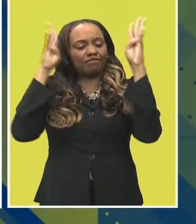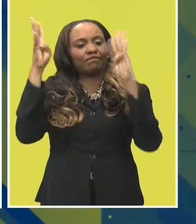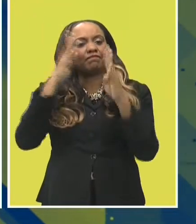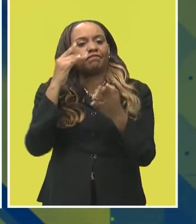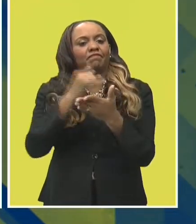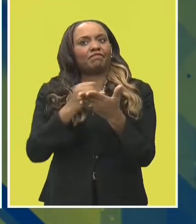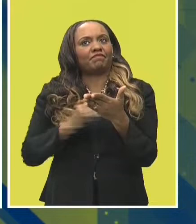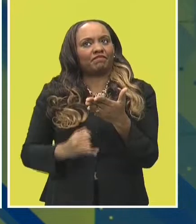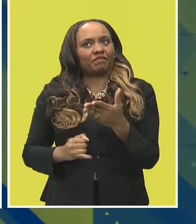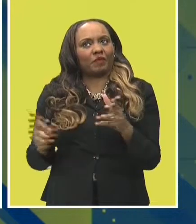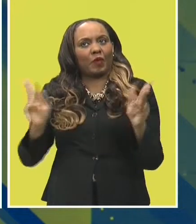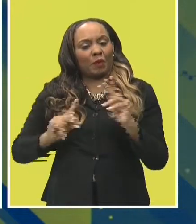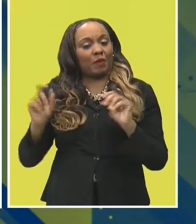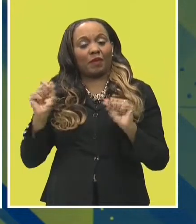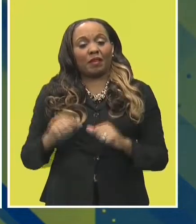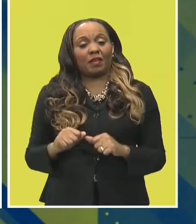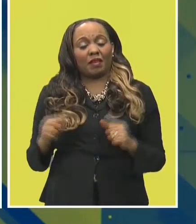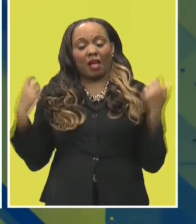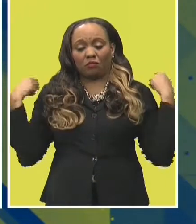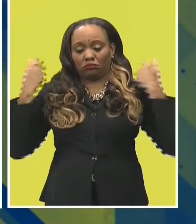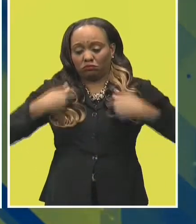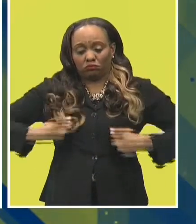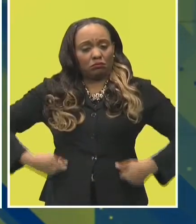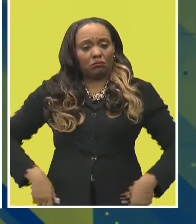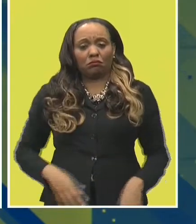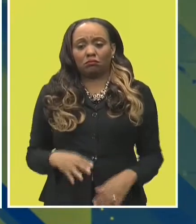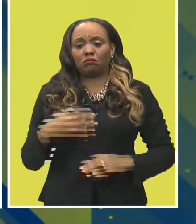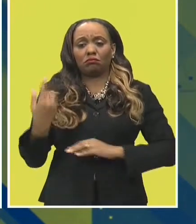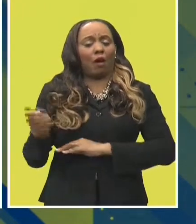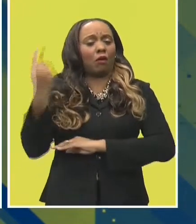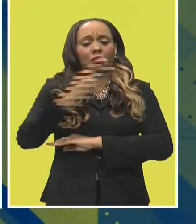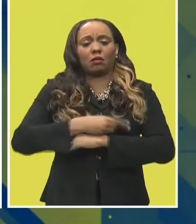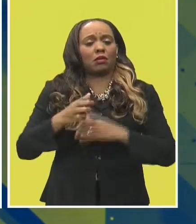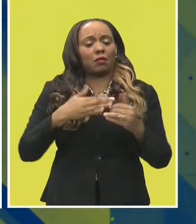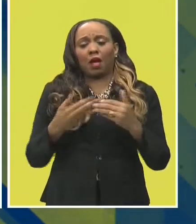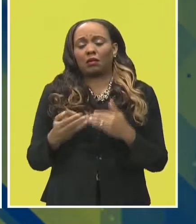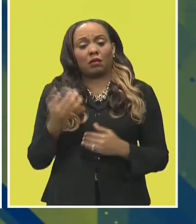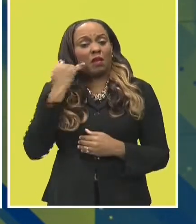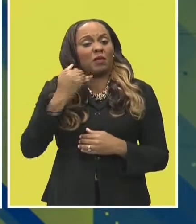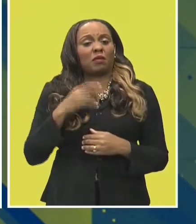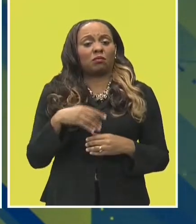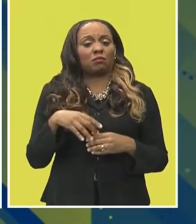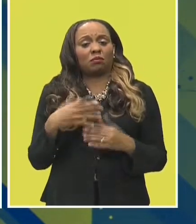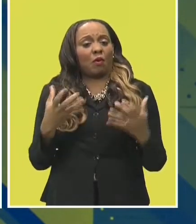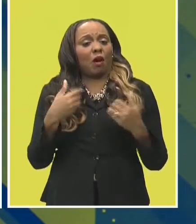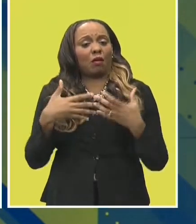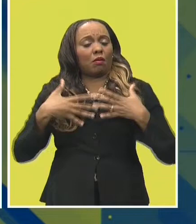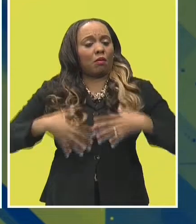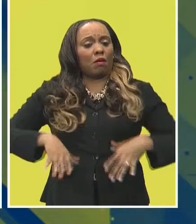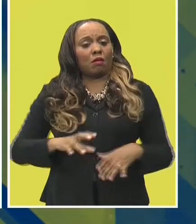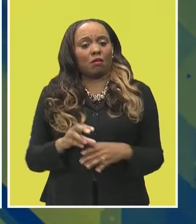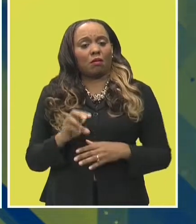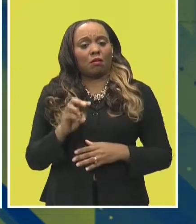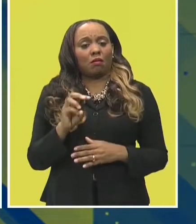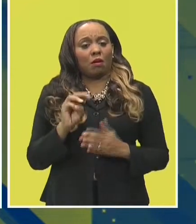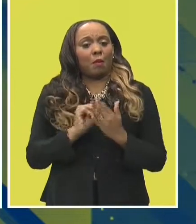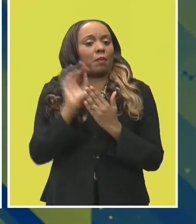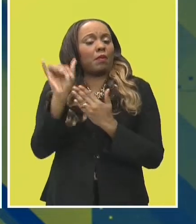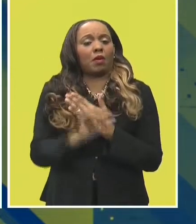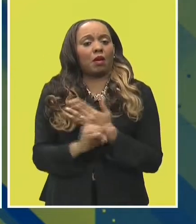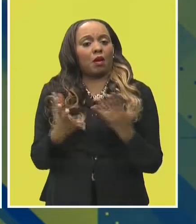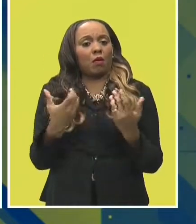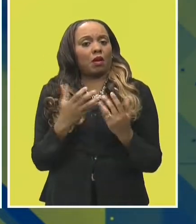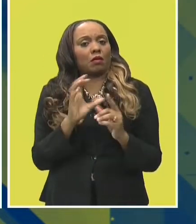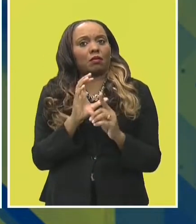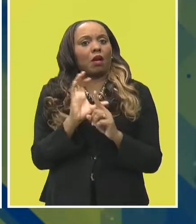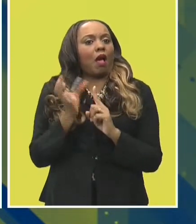persons can wear our stuff all through the year. If you wake up in May, you feel like wearing your DeCulture shirt, you can wear it